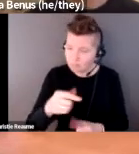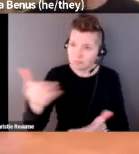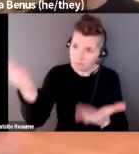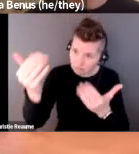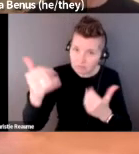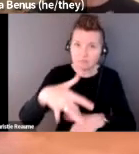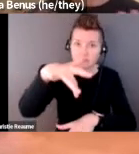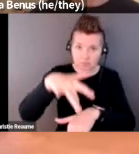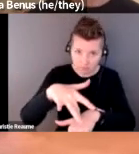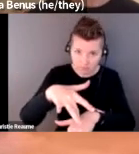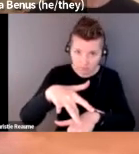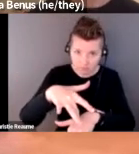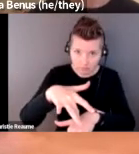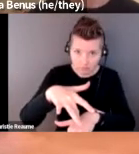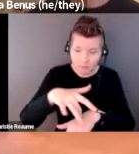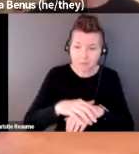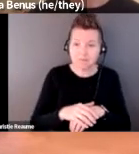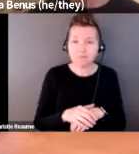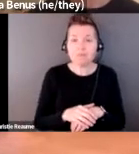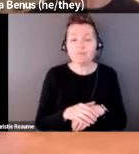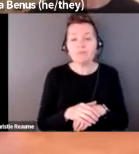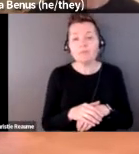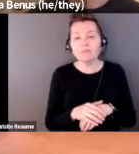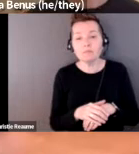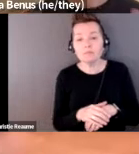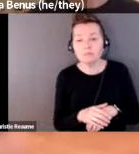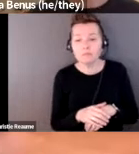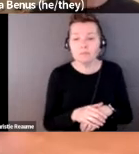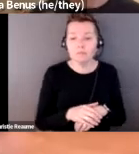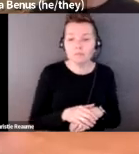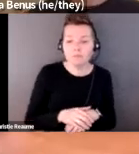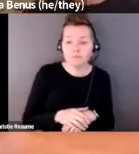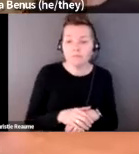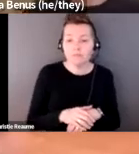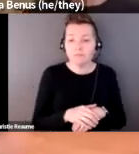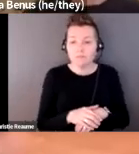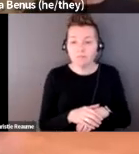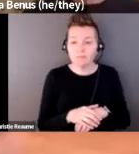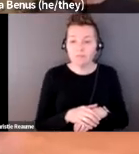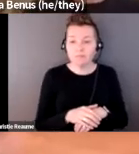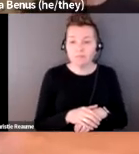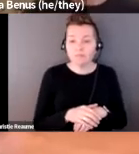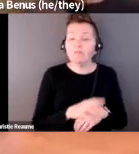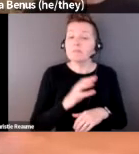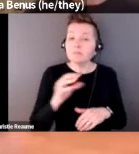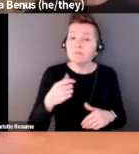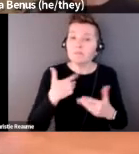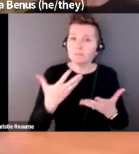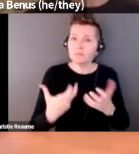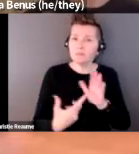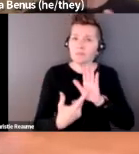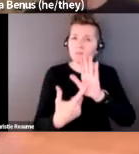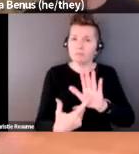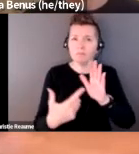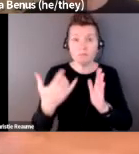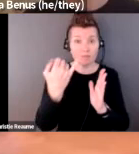more so about the kinds of spaces that we want to open up or that I want to open up within both, you know, our arts world, but also